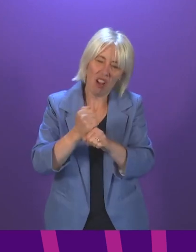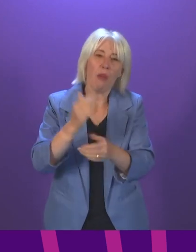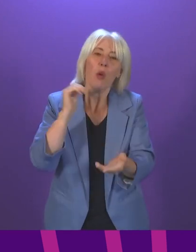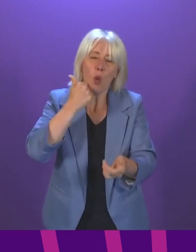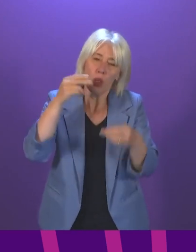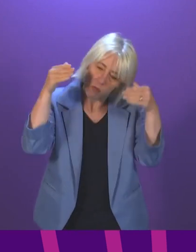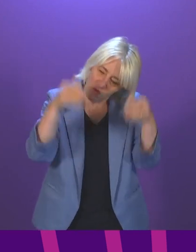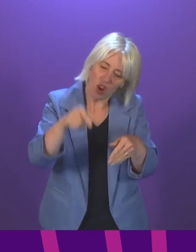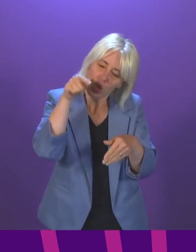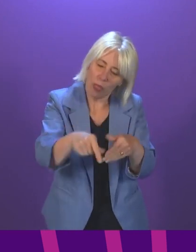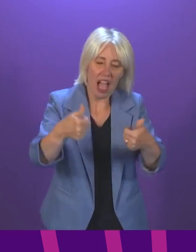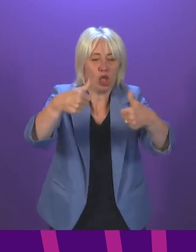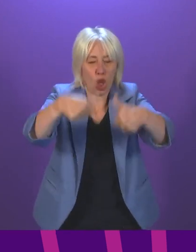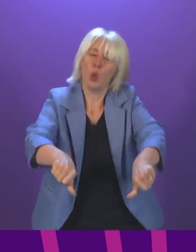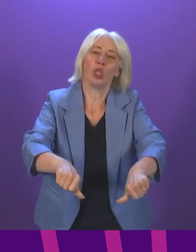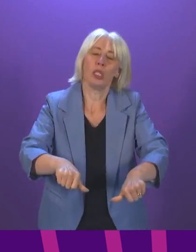on doing.